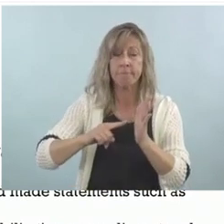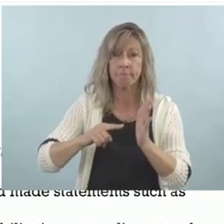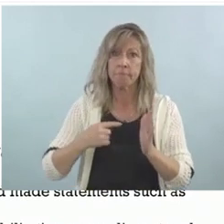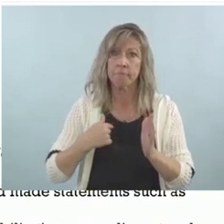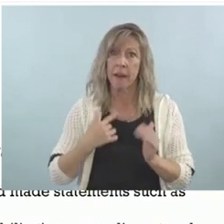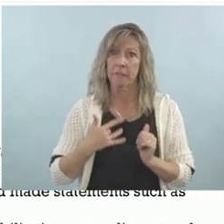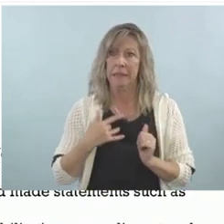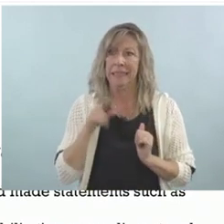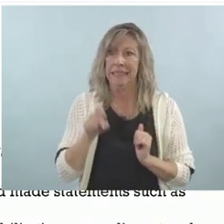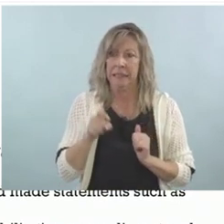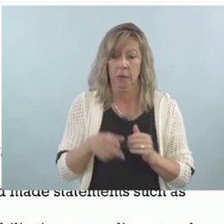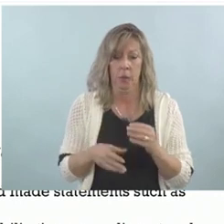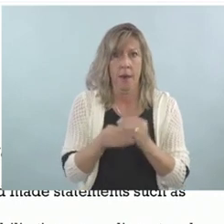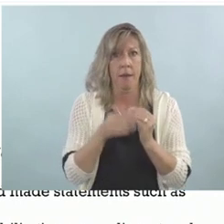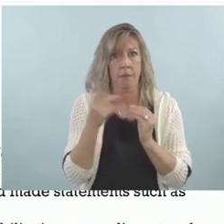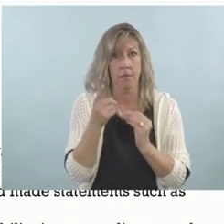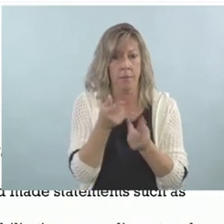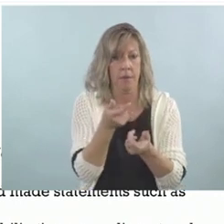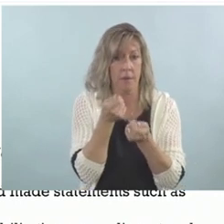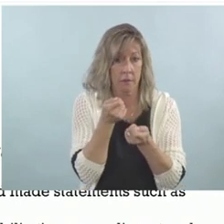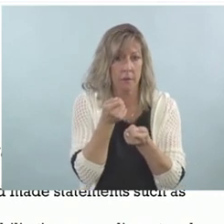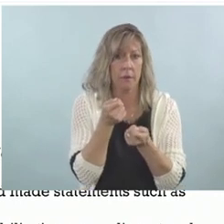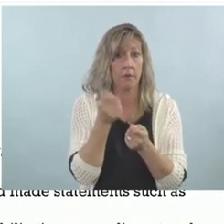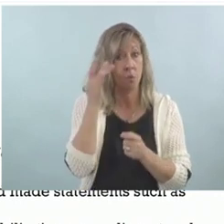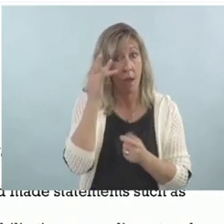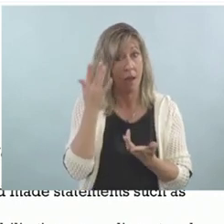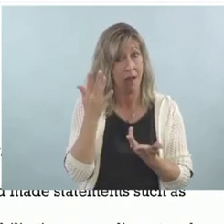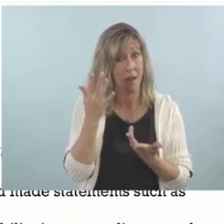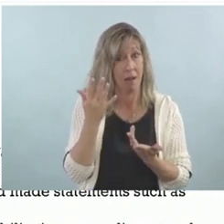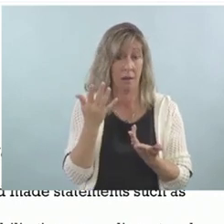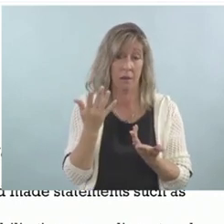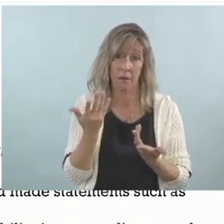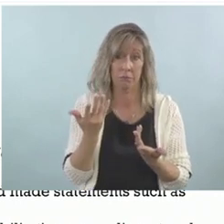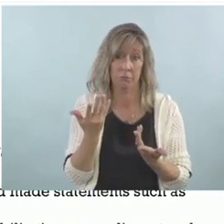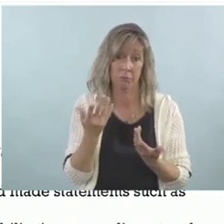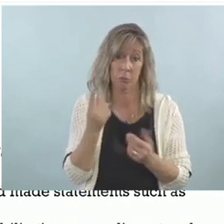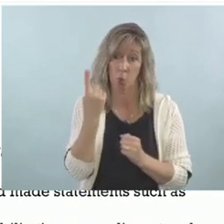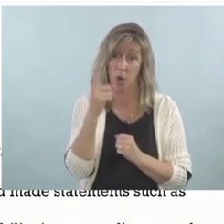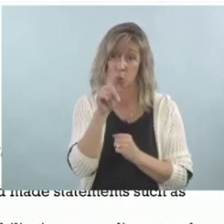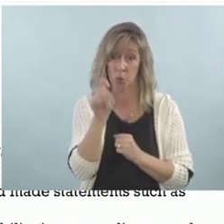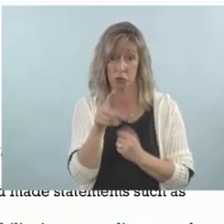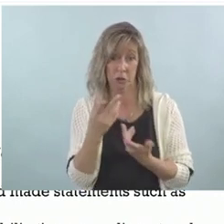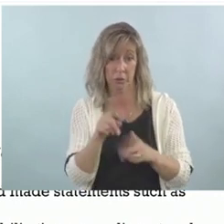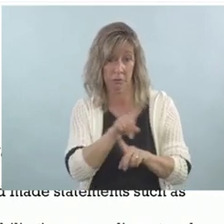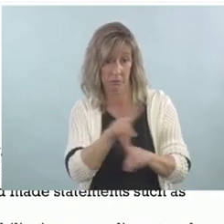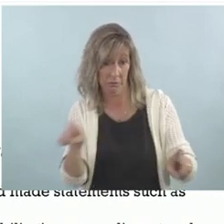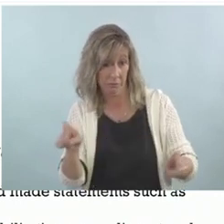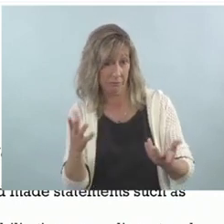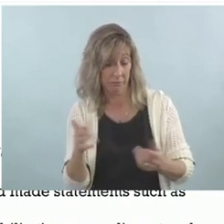incarcerated. And most people are not excited to tell you about that.